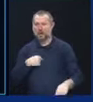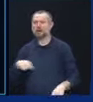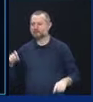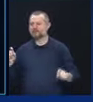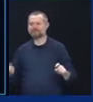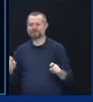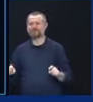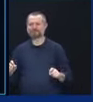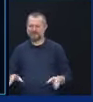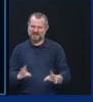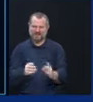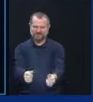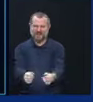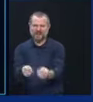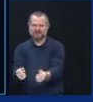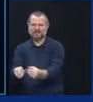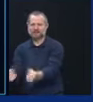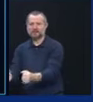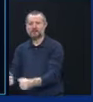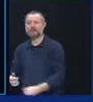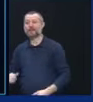that caused people pain.